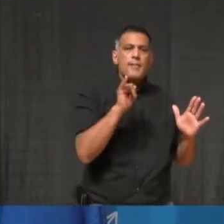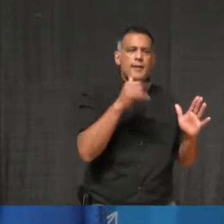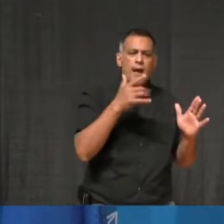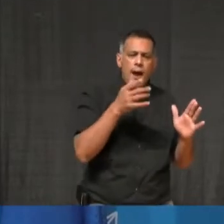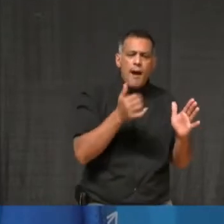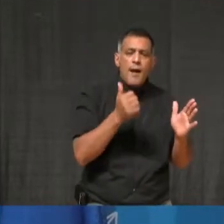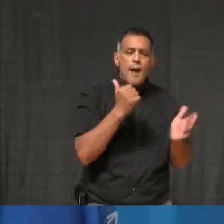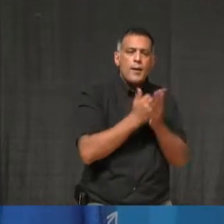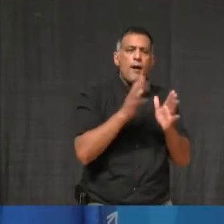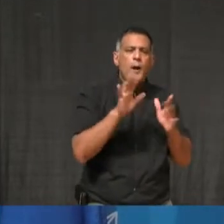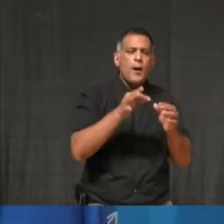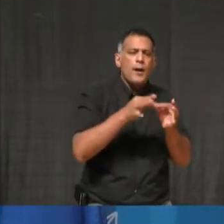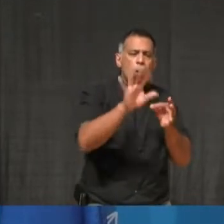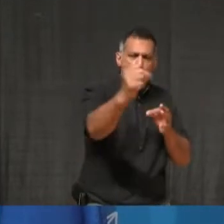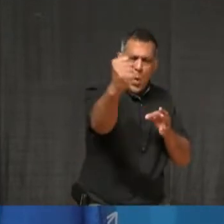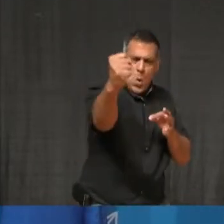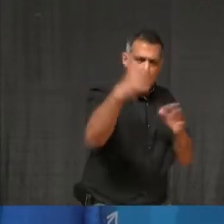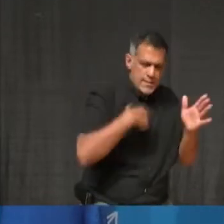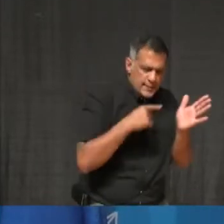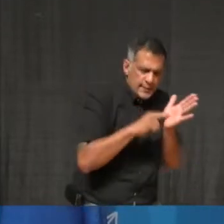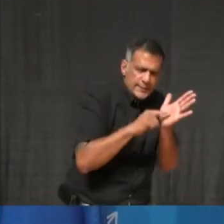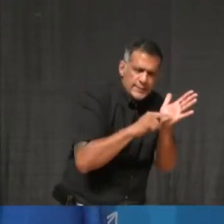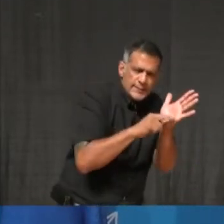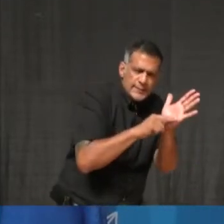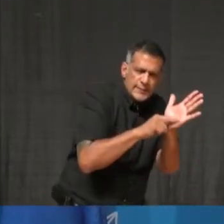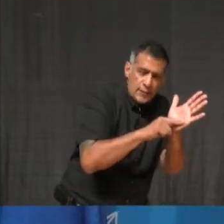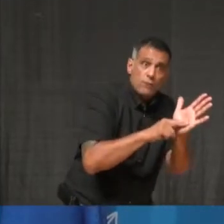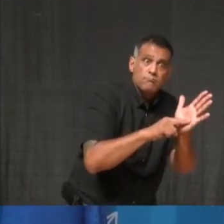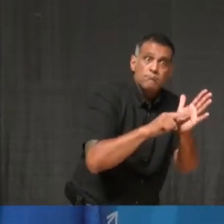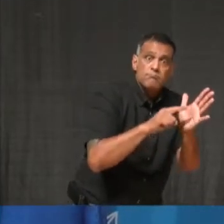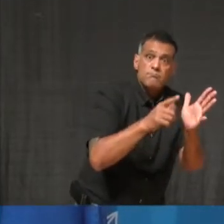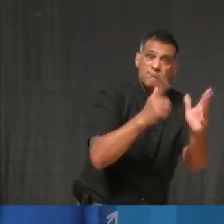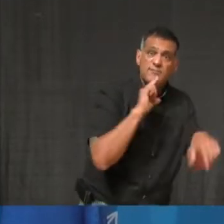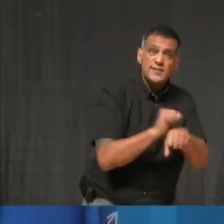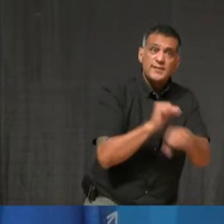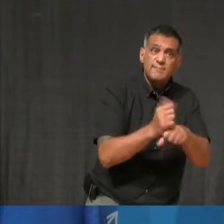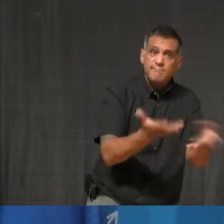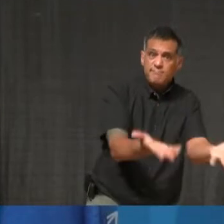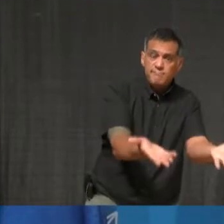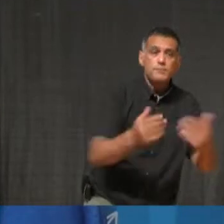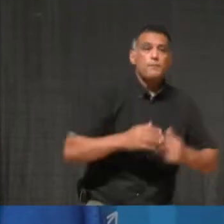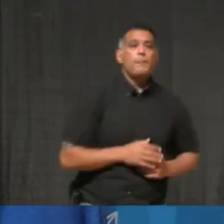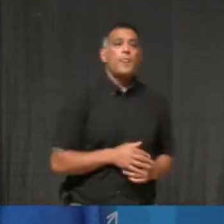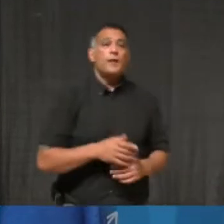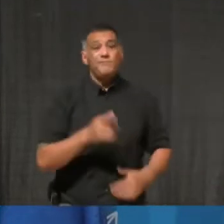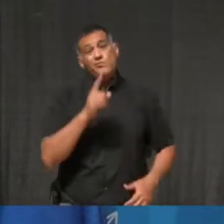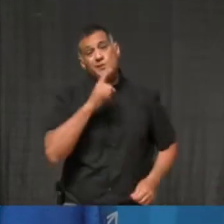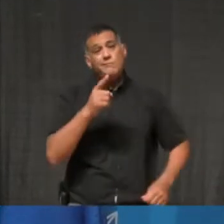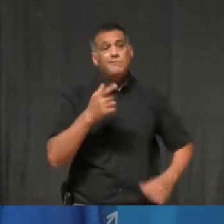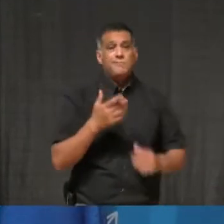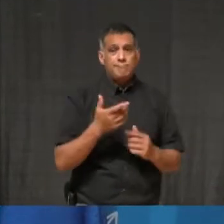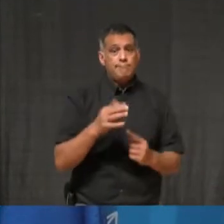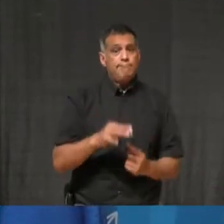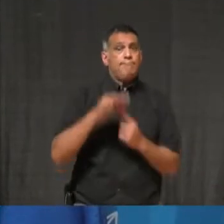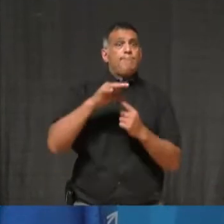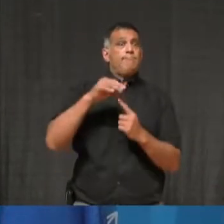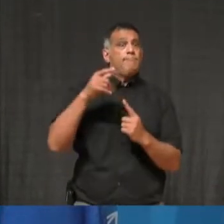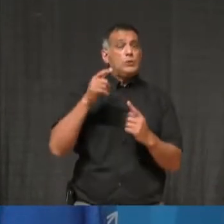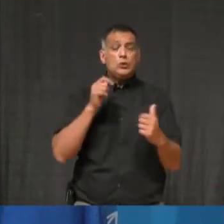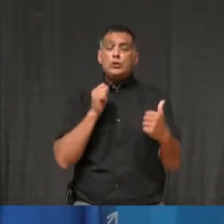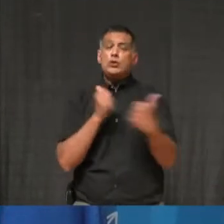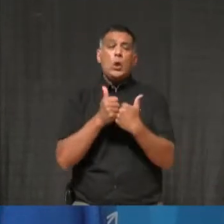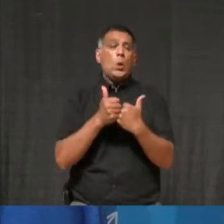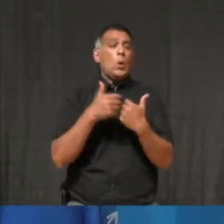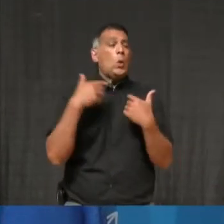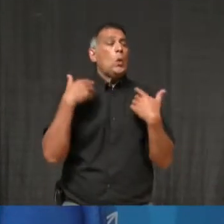That also means, however, that we face unique challenges in bringing this back under control. Our